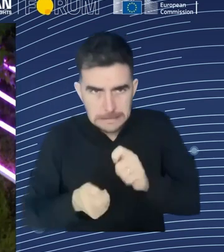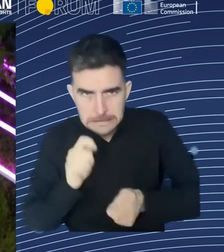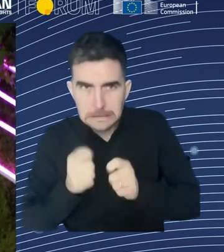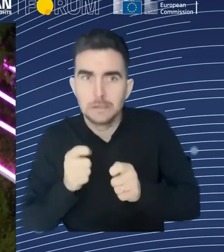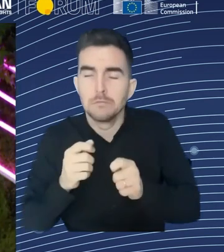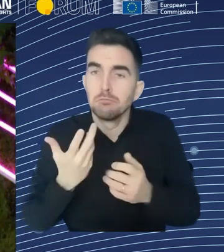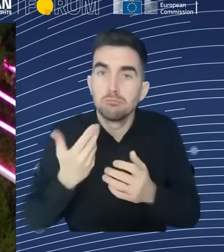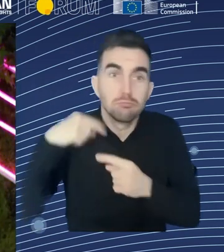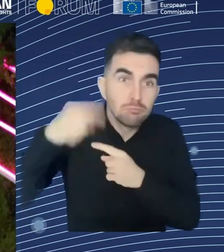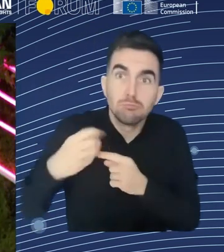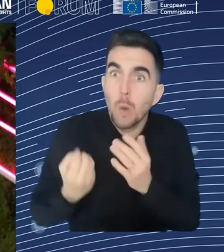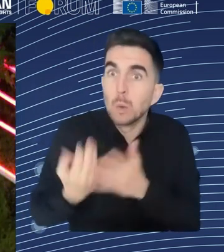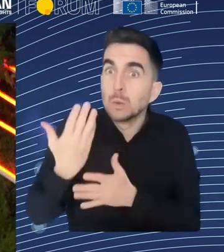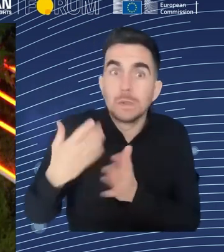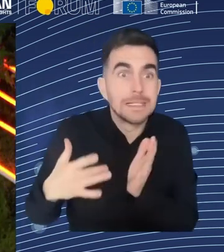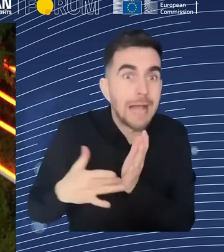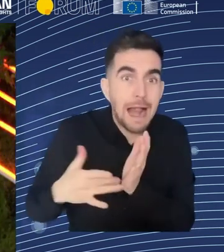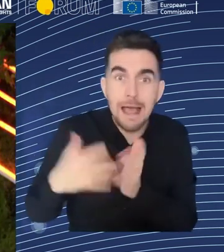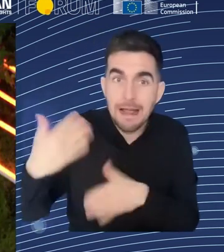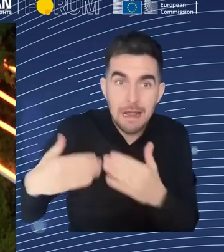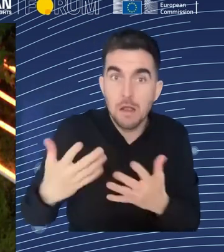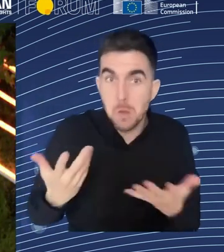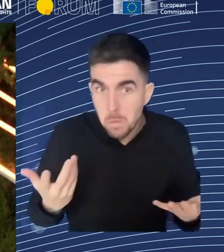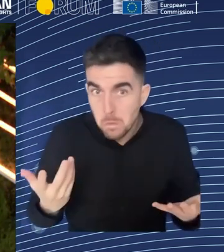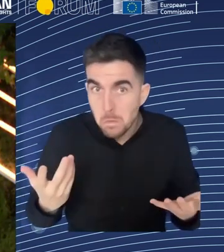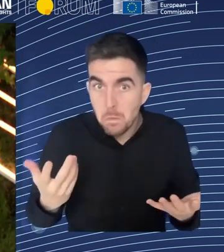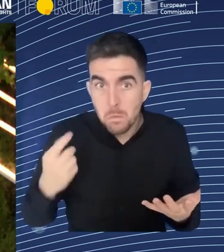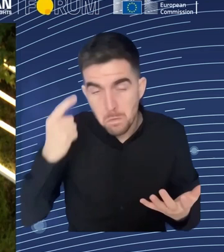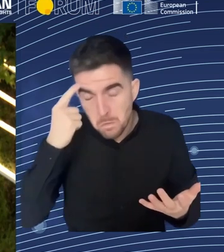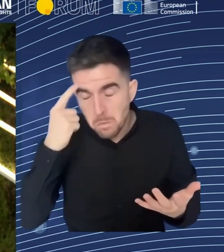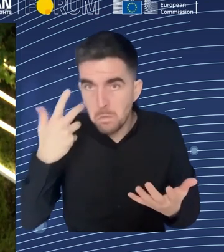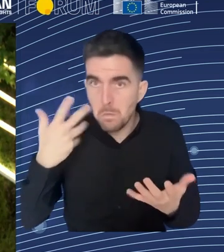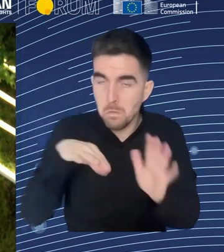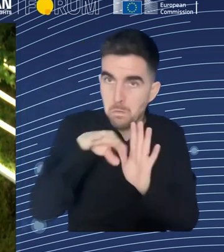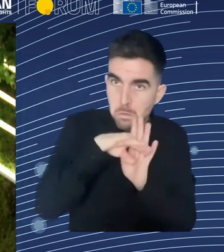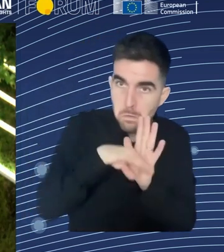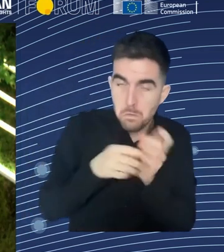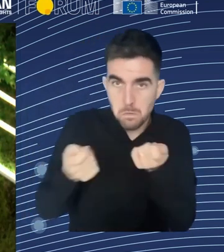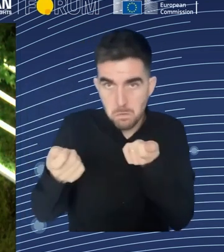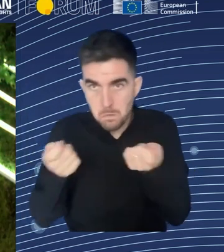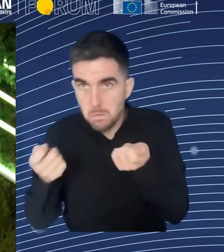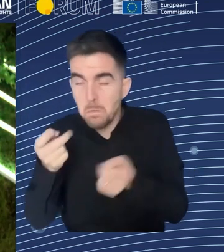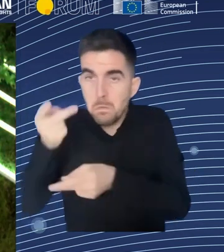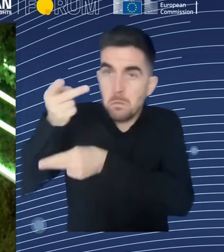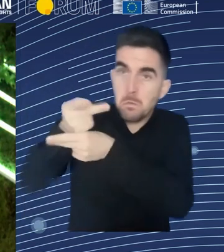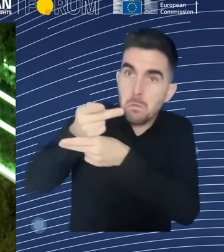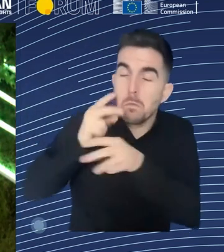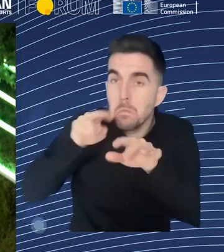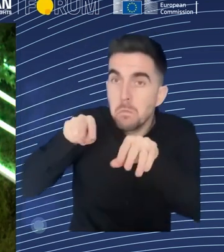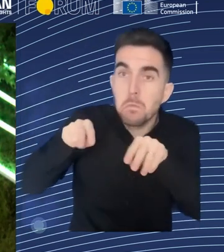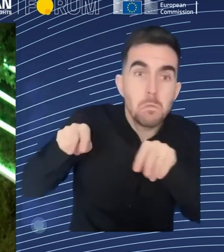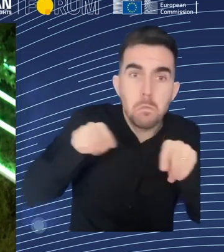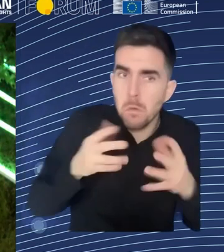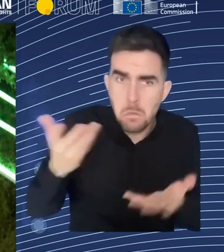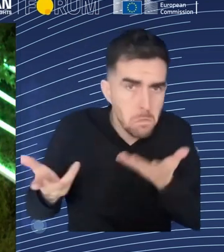me quite smoothly to the next question for Martin. So you are an economist. What can you tell us about adoption? Is